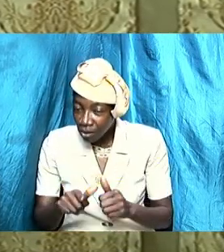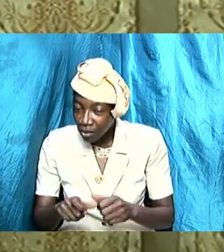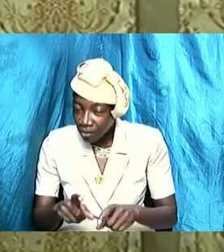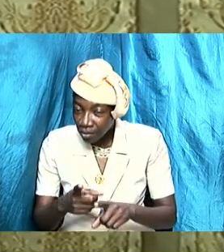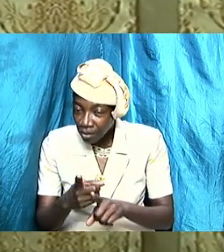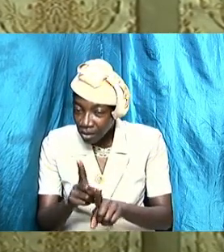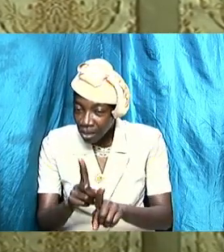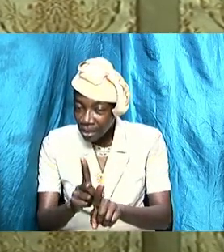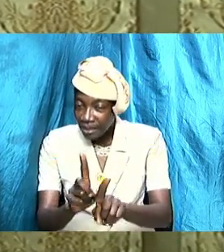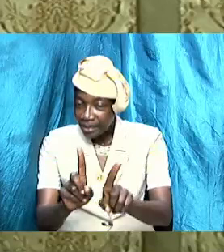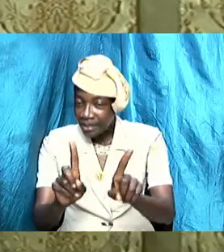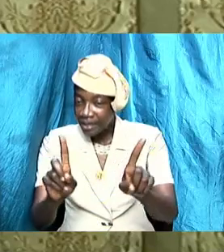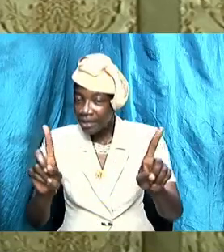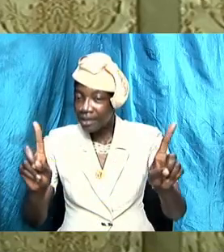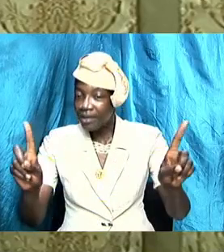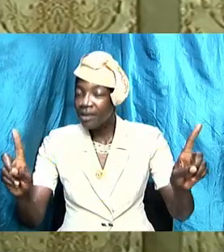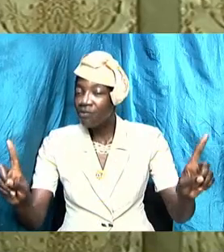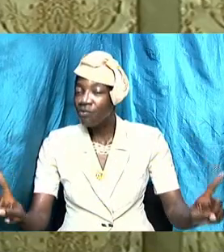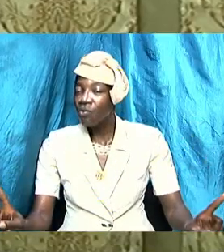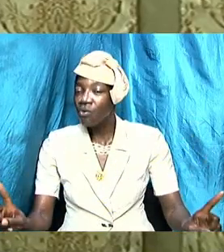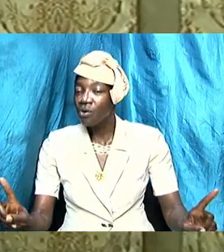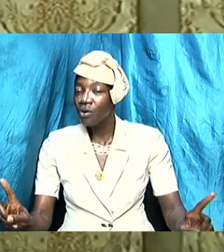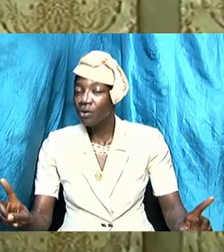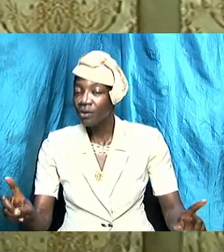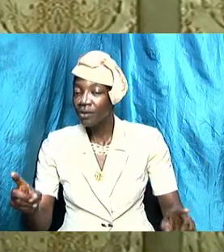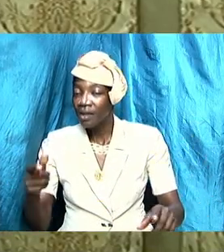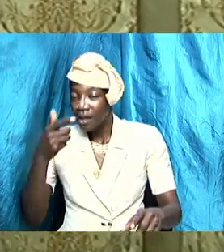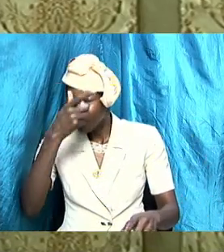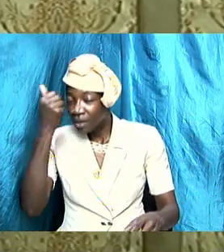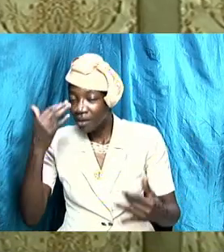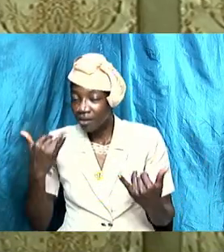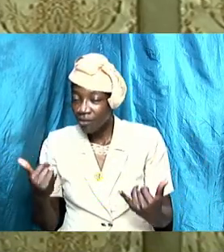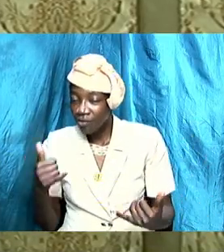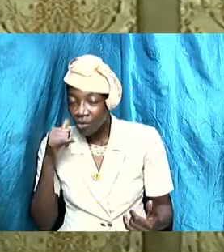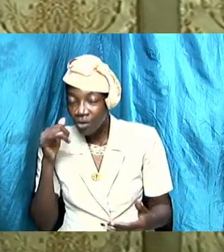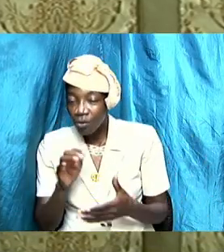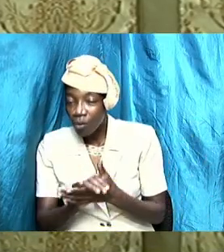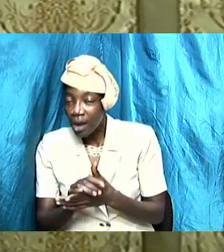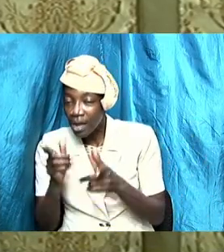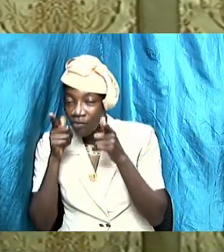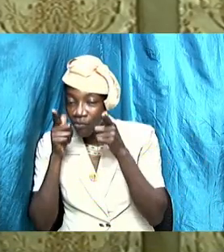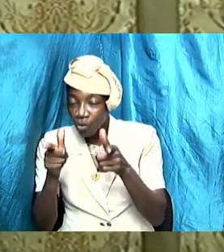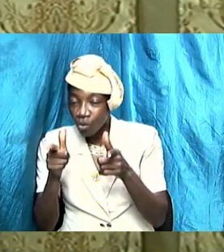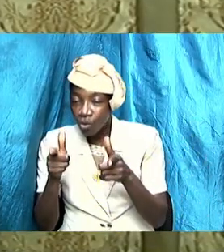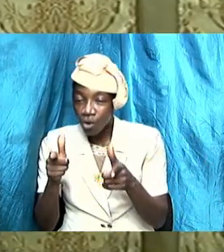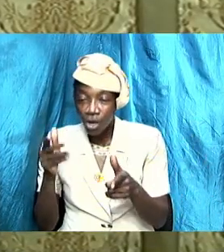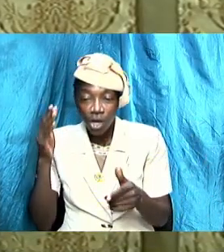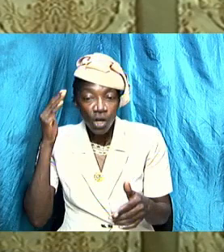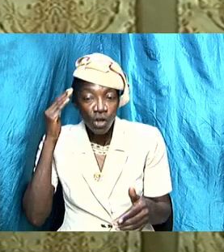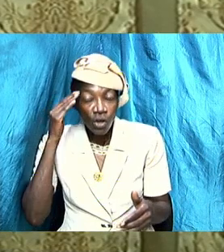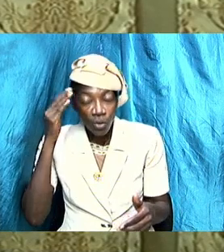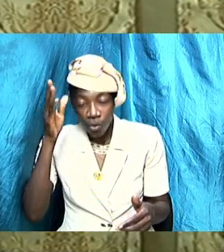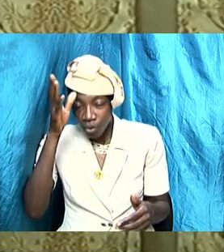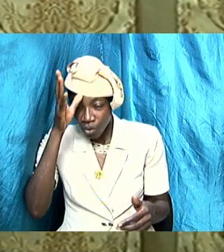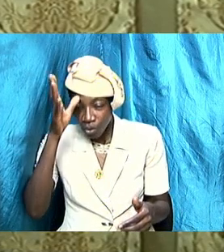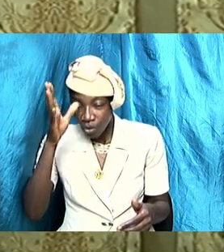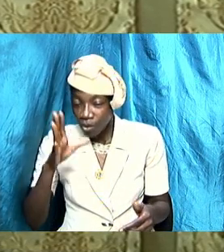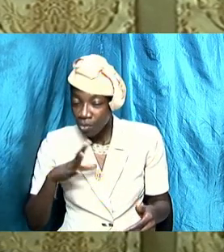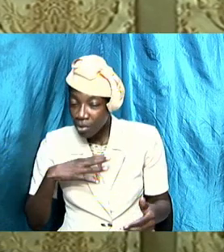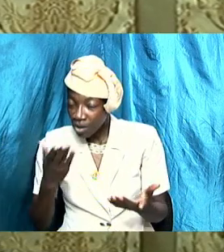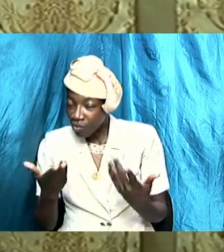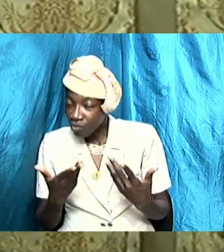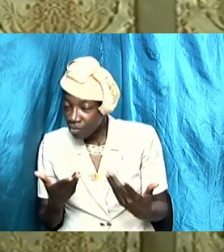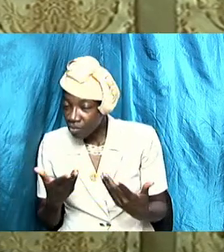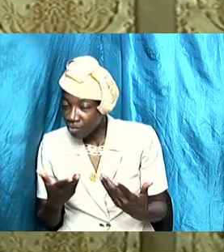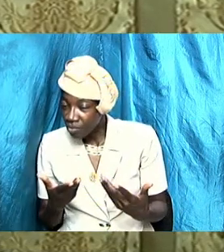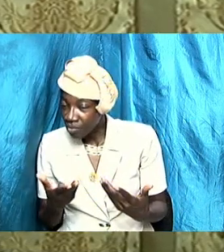I know women who want to have husbands that look different from how their own husband look